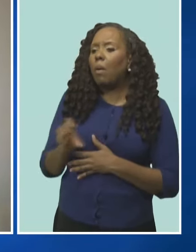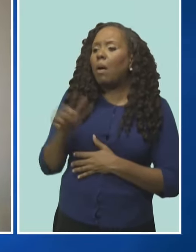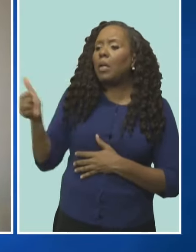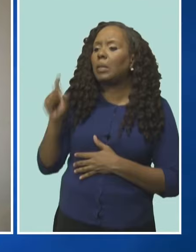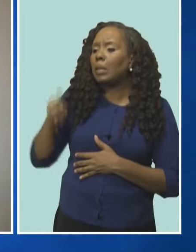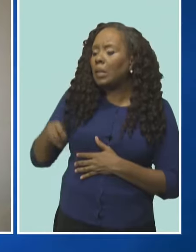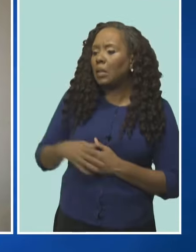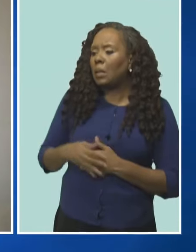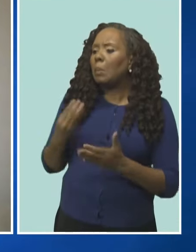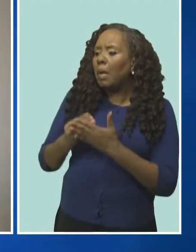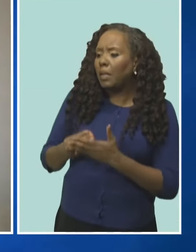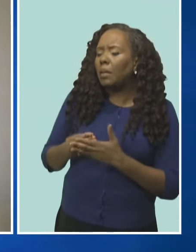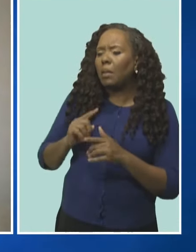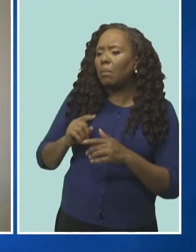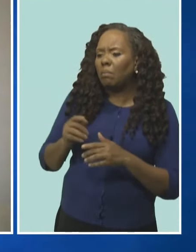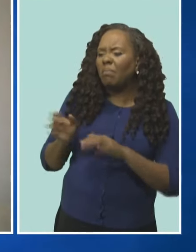present outside of funding?